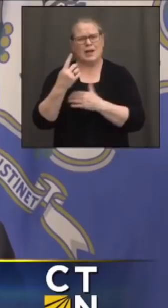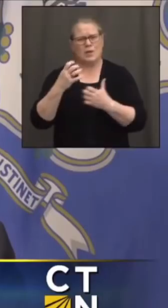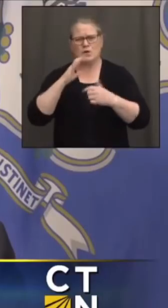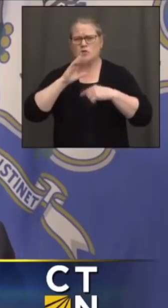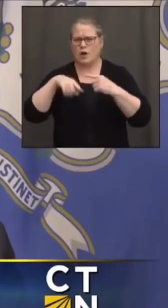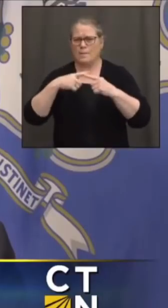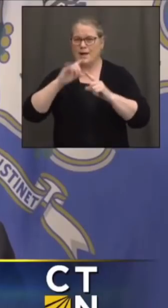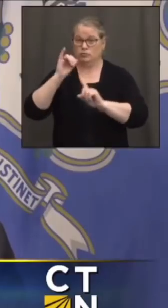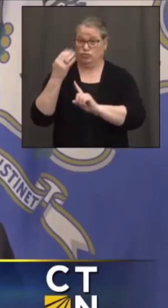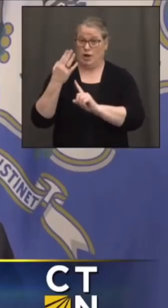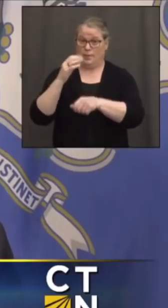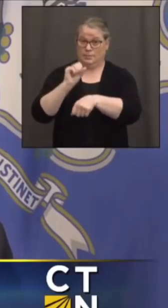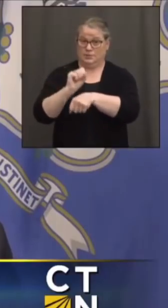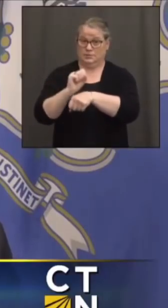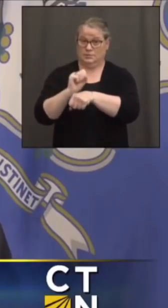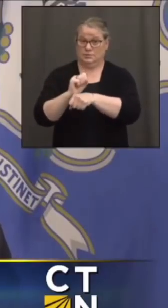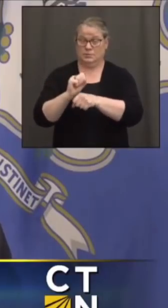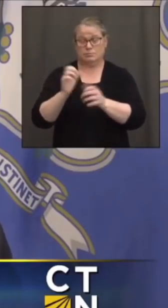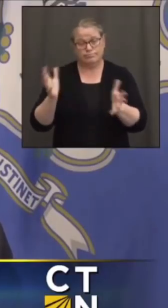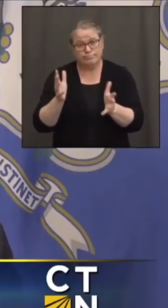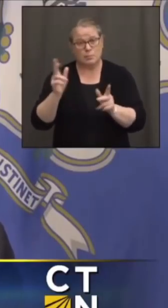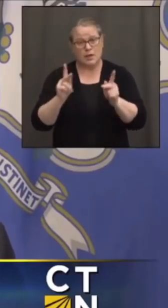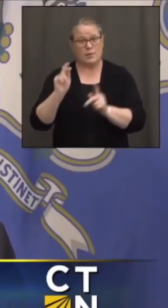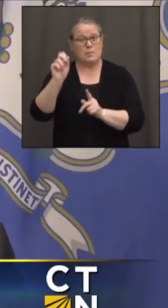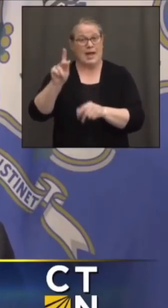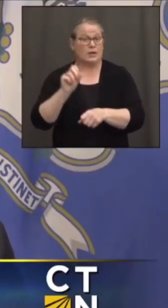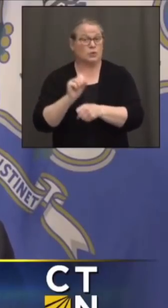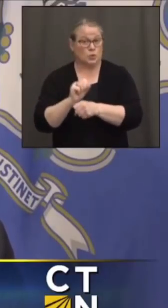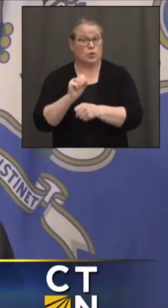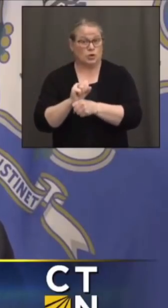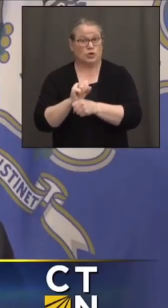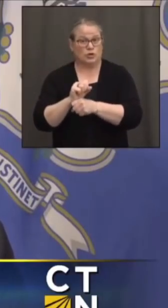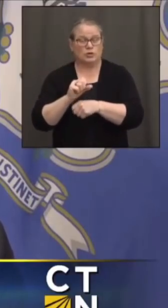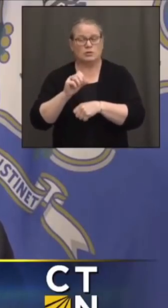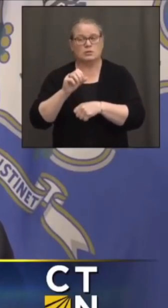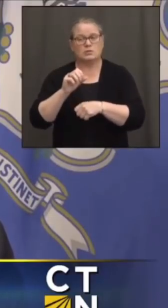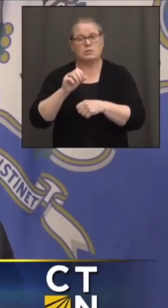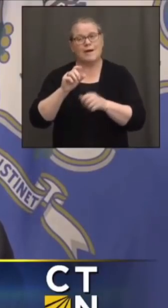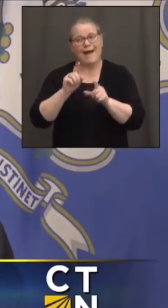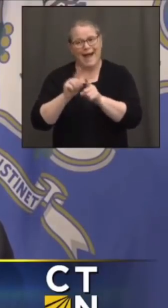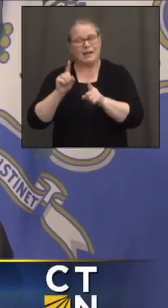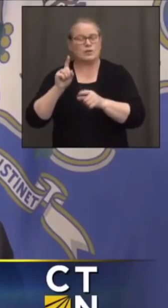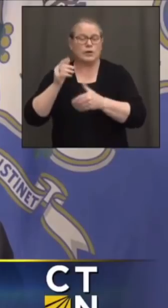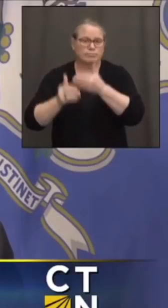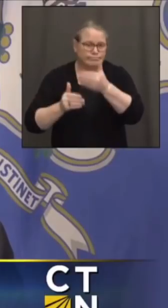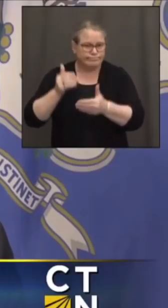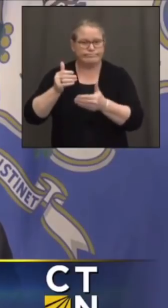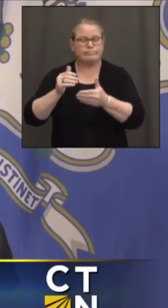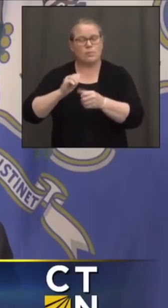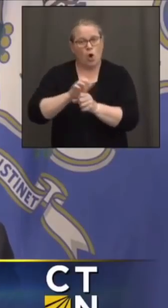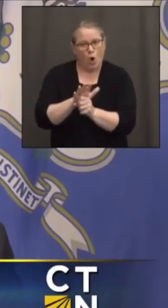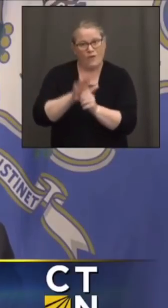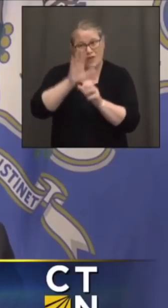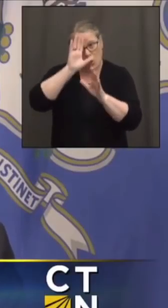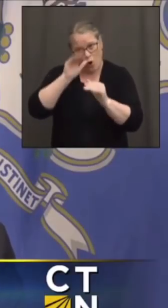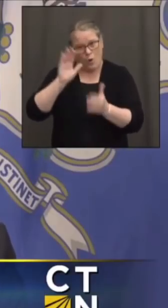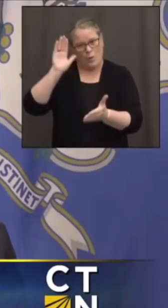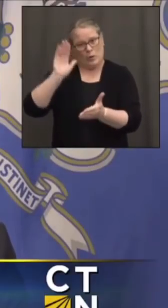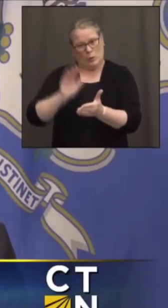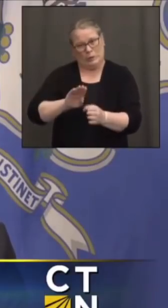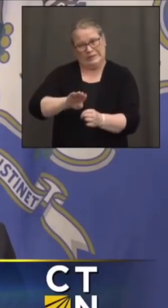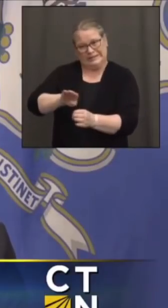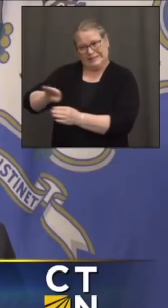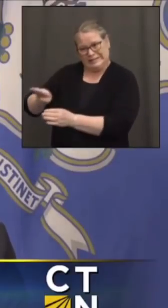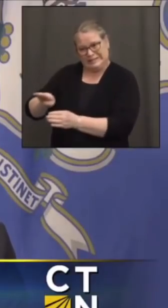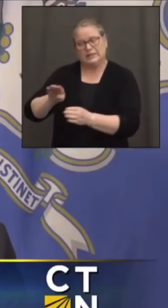and getting people back to work. That's part of the healing as we move, hopefully, past COVID. But first and foremost, the